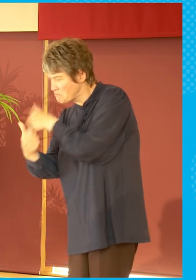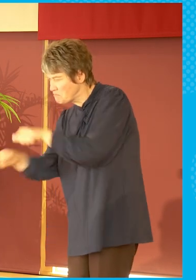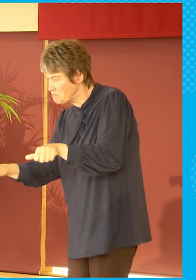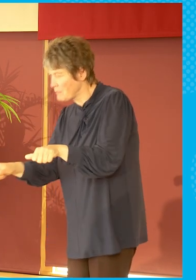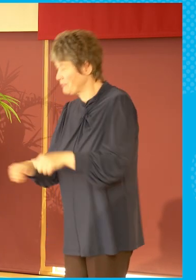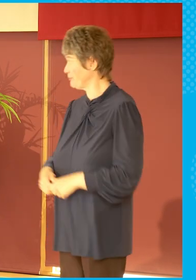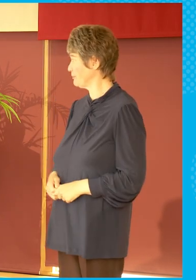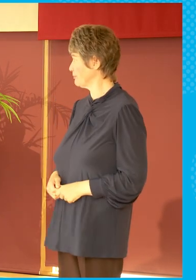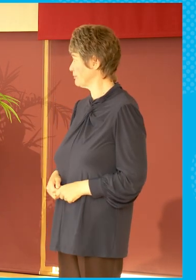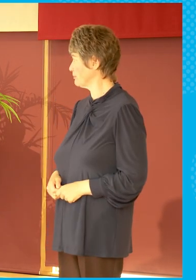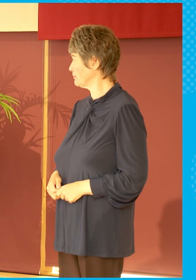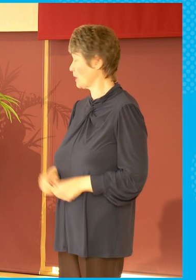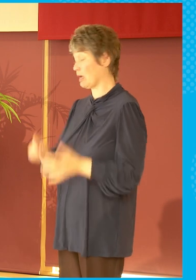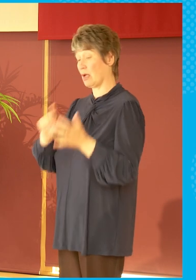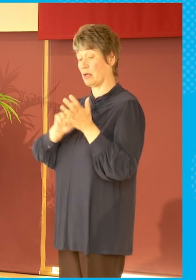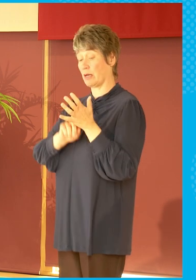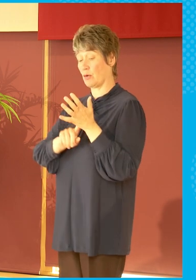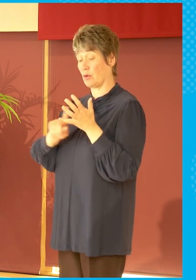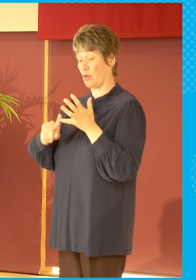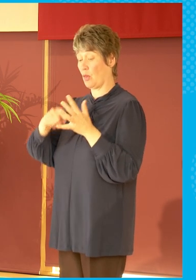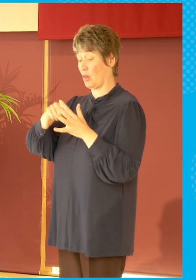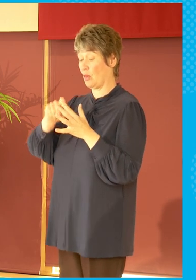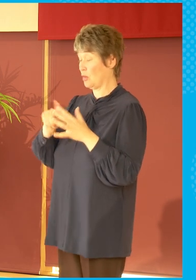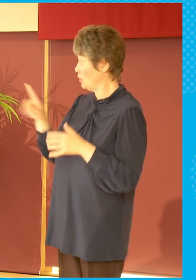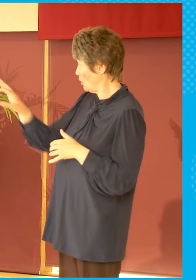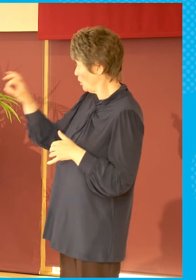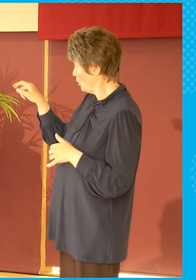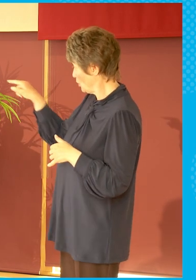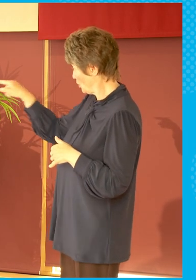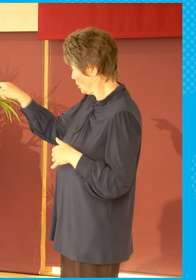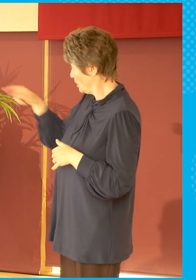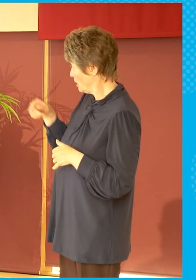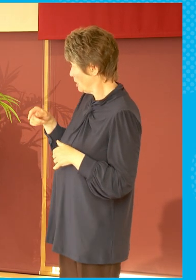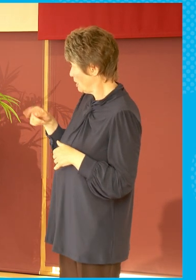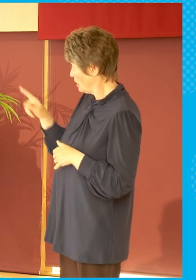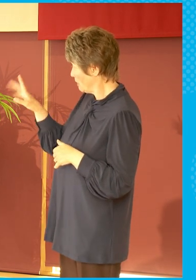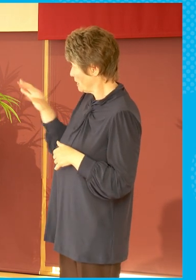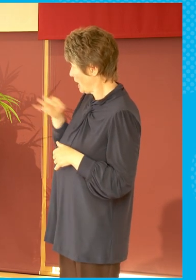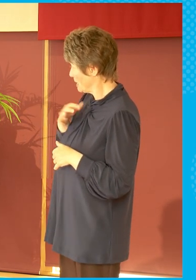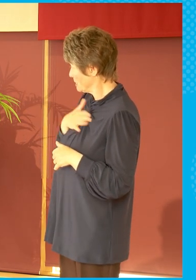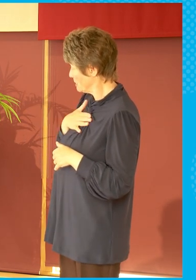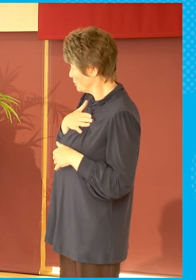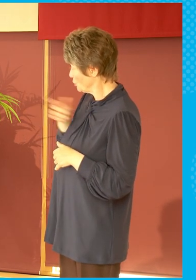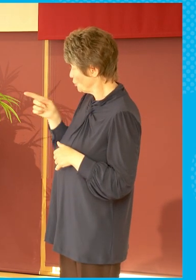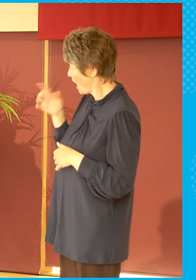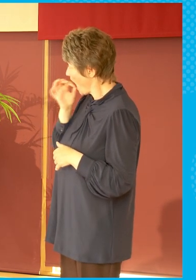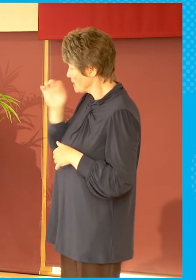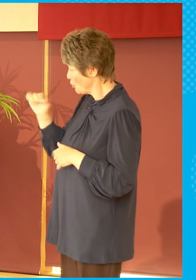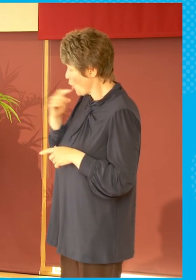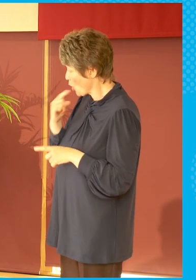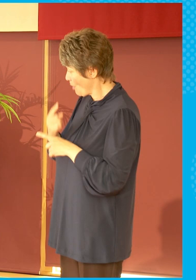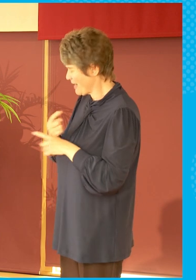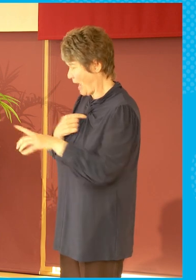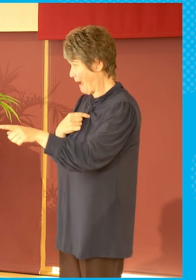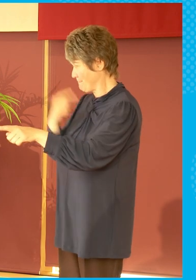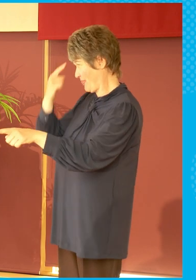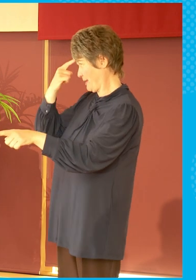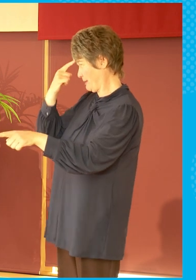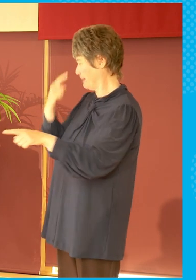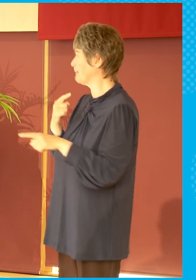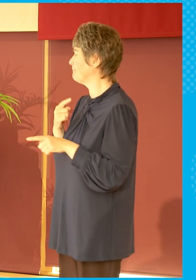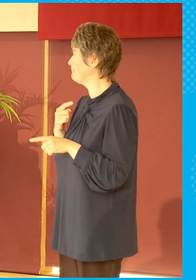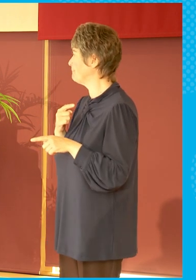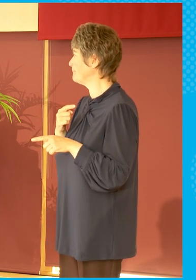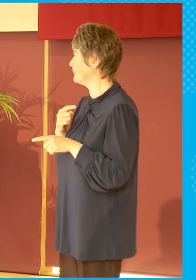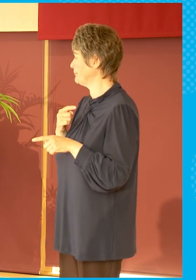I ask you to comment on that general principle, I'm thinking about one of the things that I think,